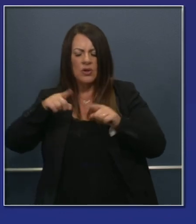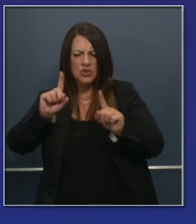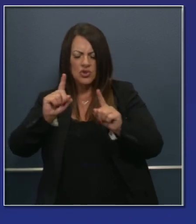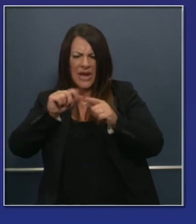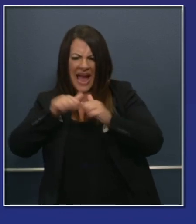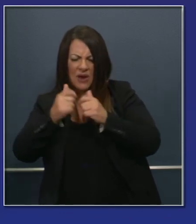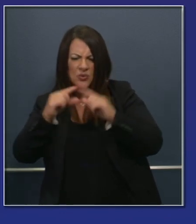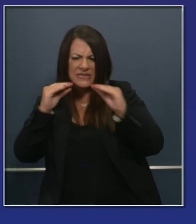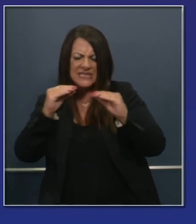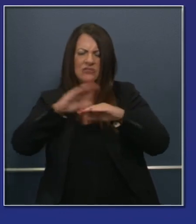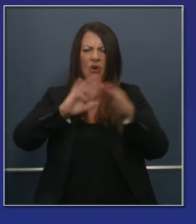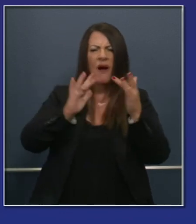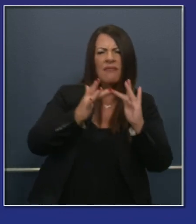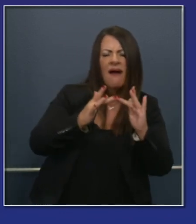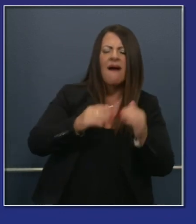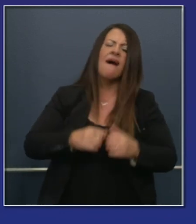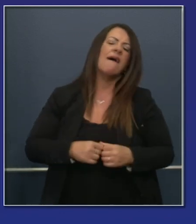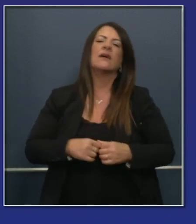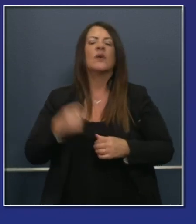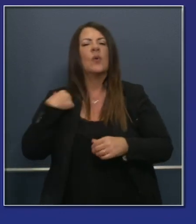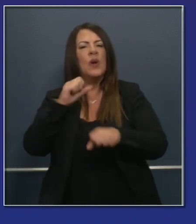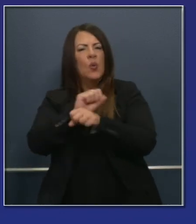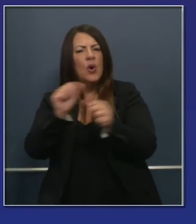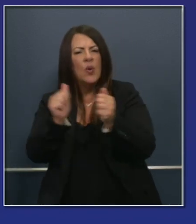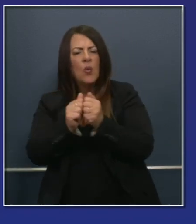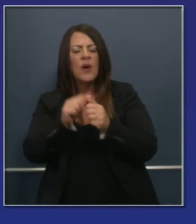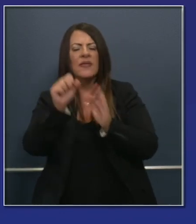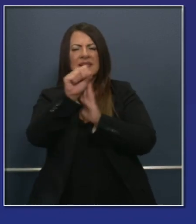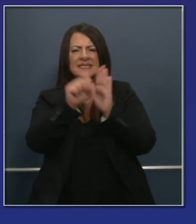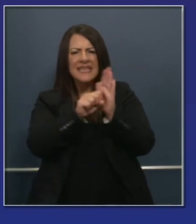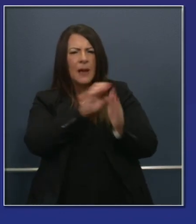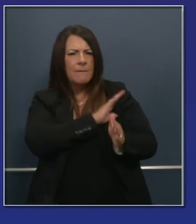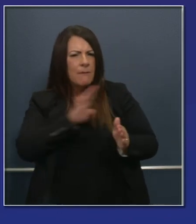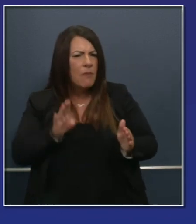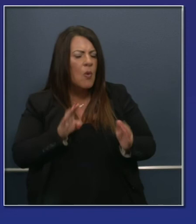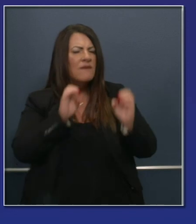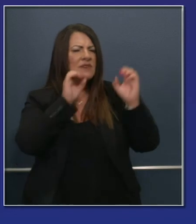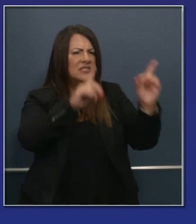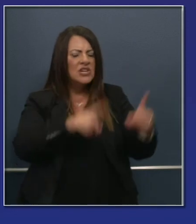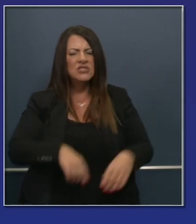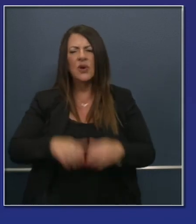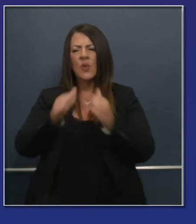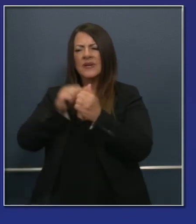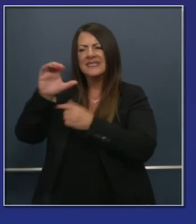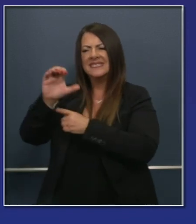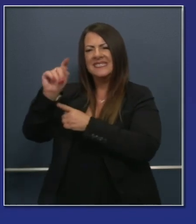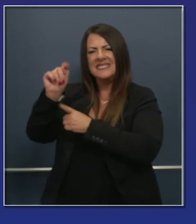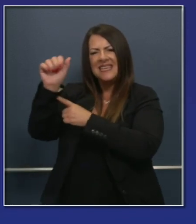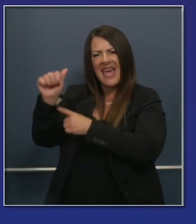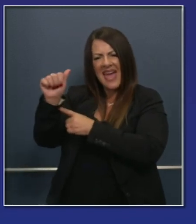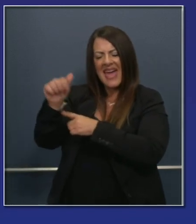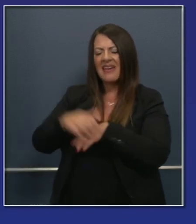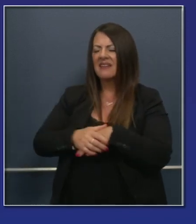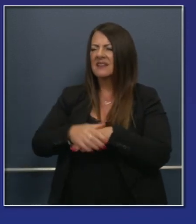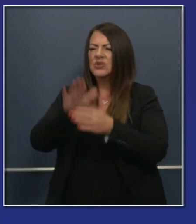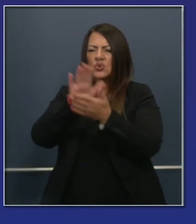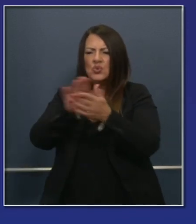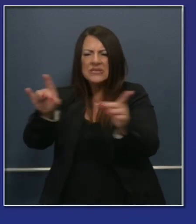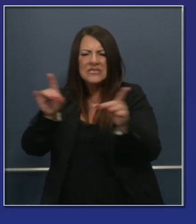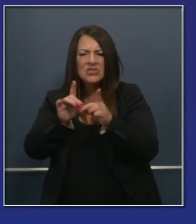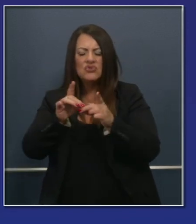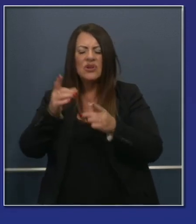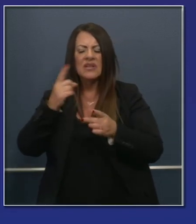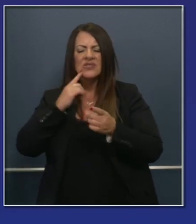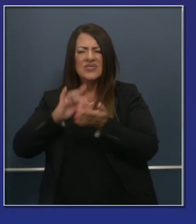Education is going to be putting out more guidance. We've worked closely with the state board, with CTA, with a number of educator groups, with school districts to get